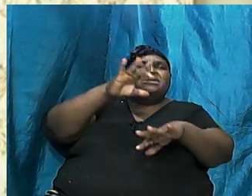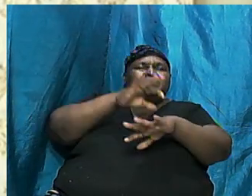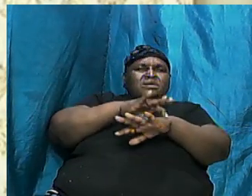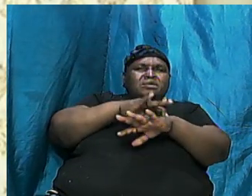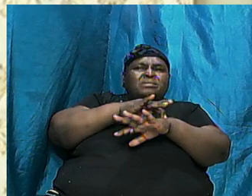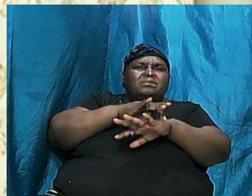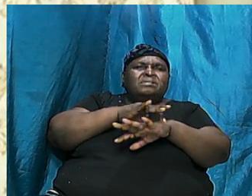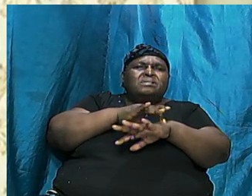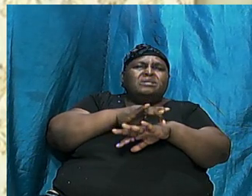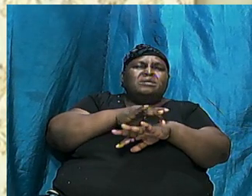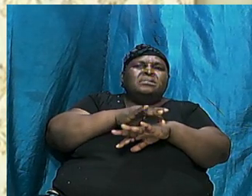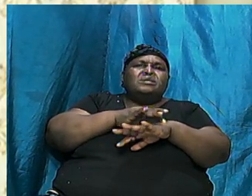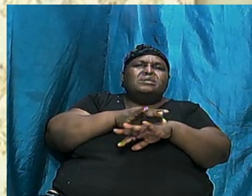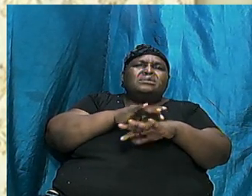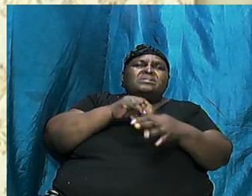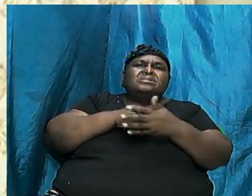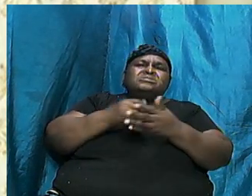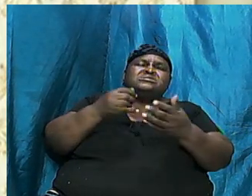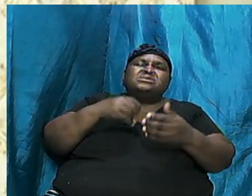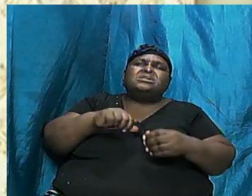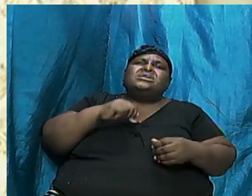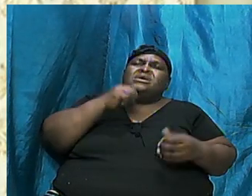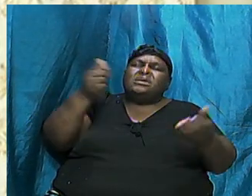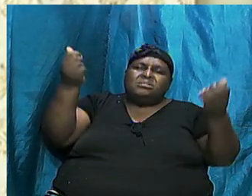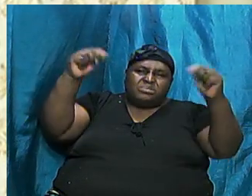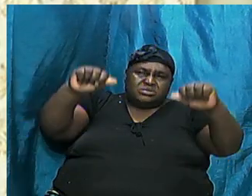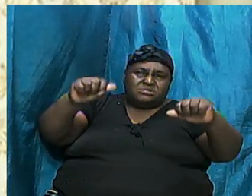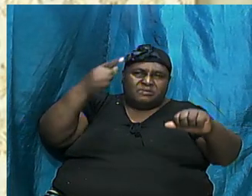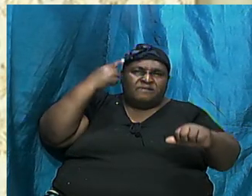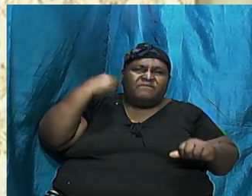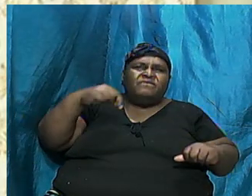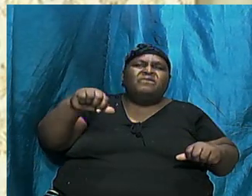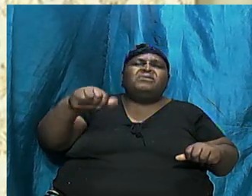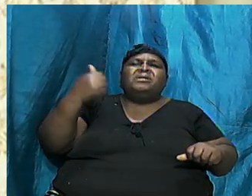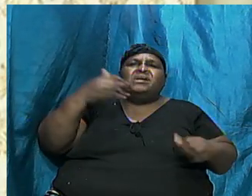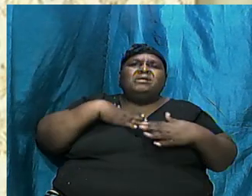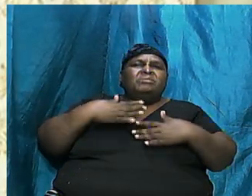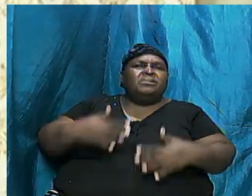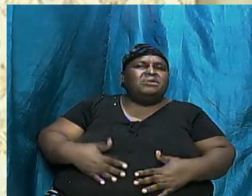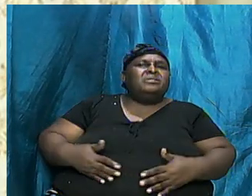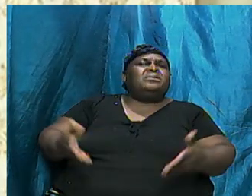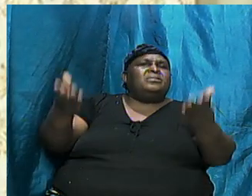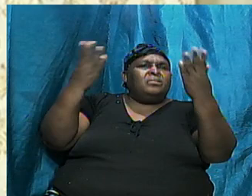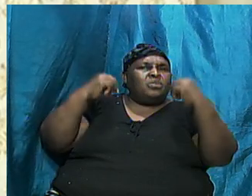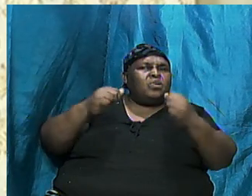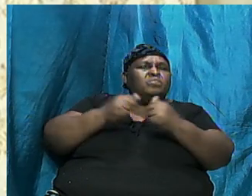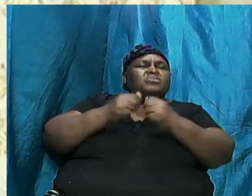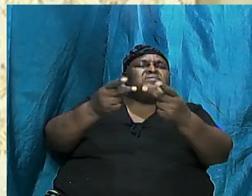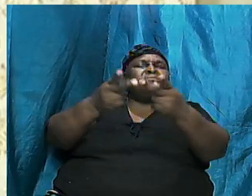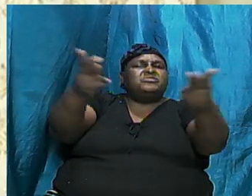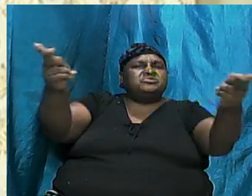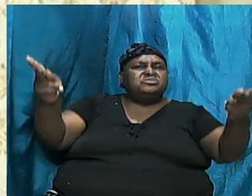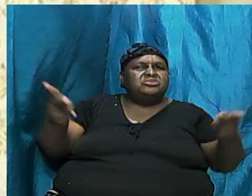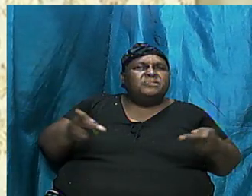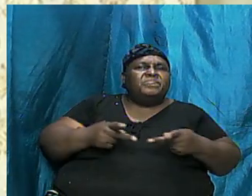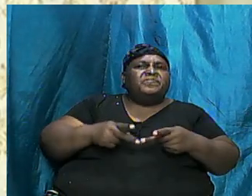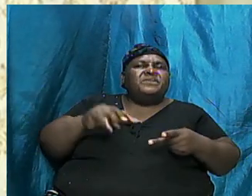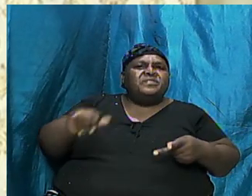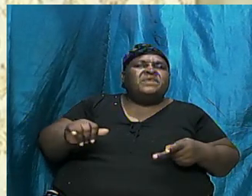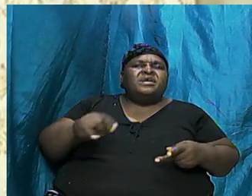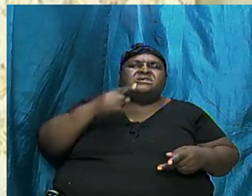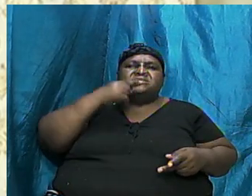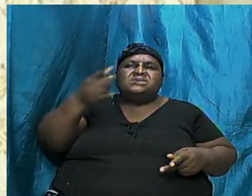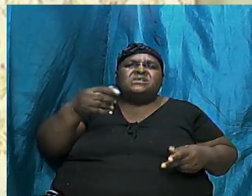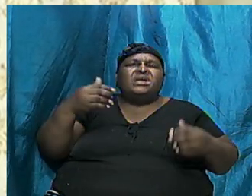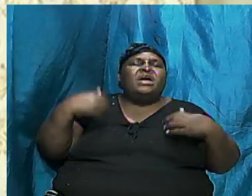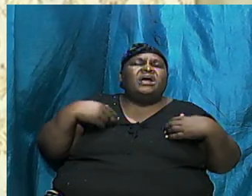impossible for anybody to come with a position that said there had to